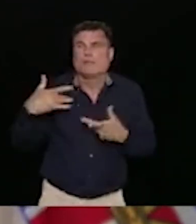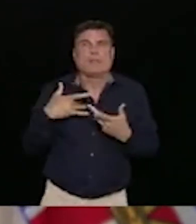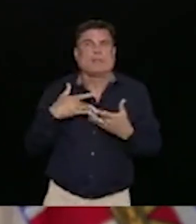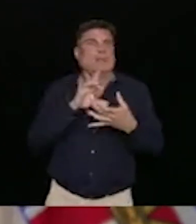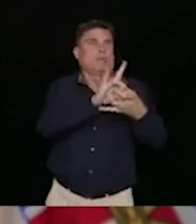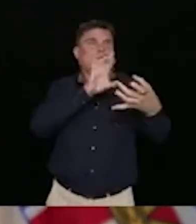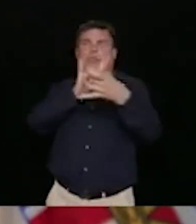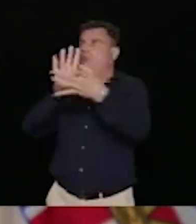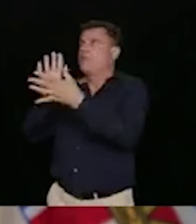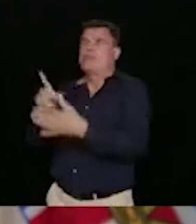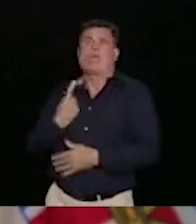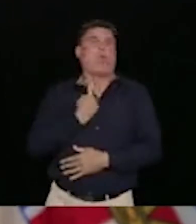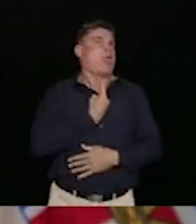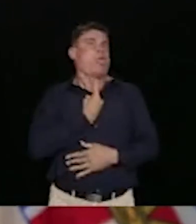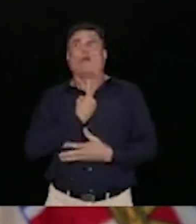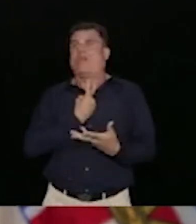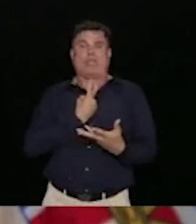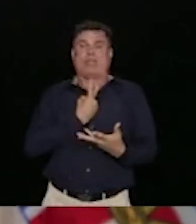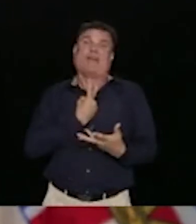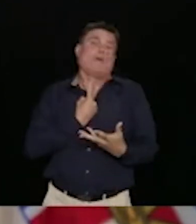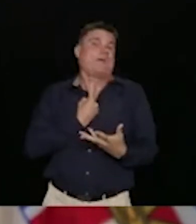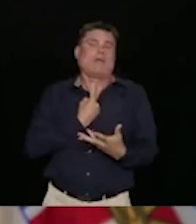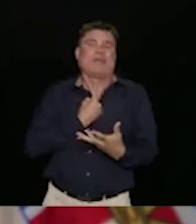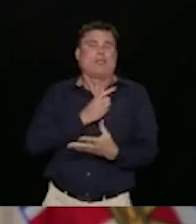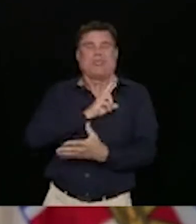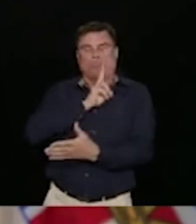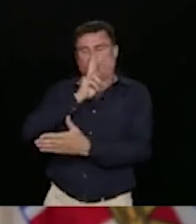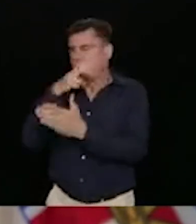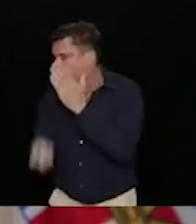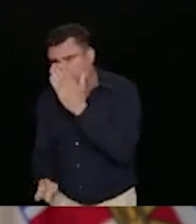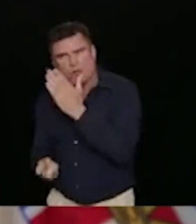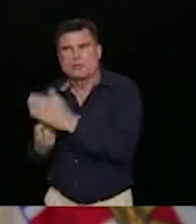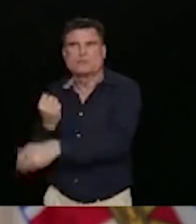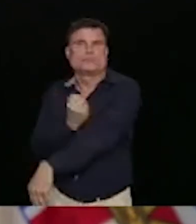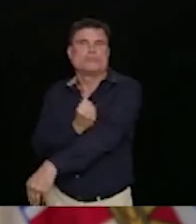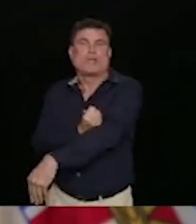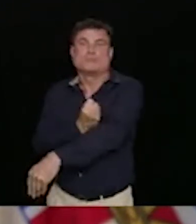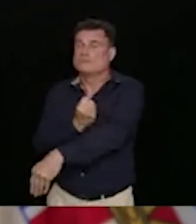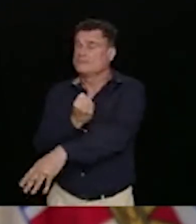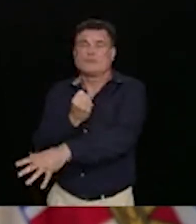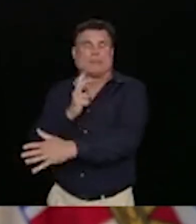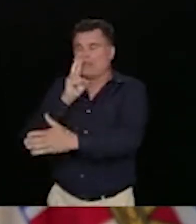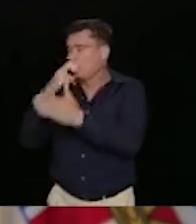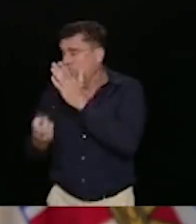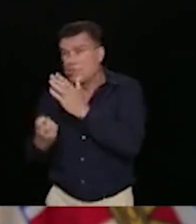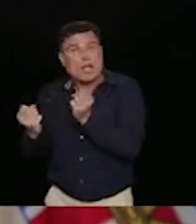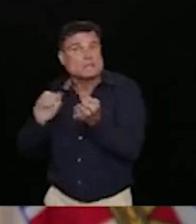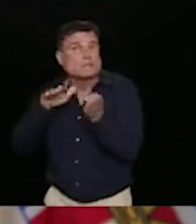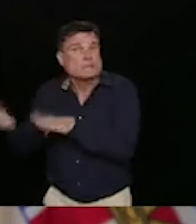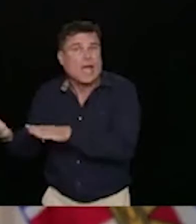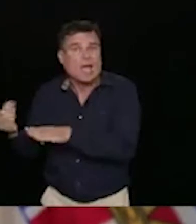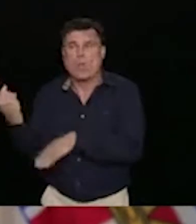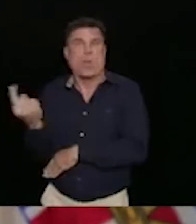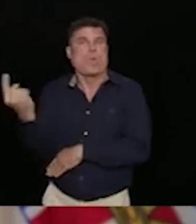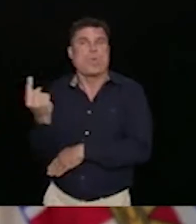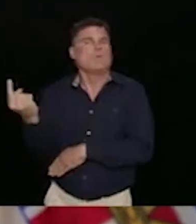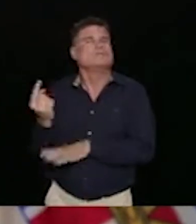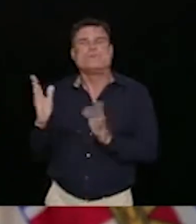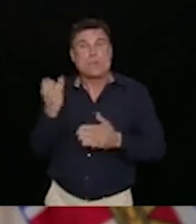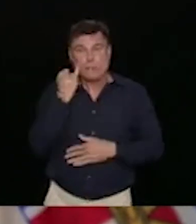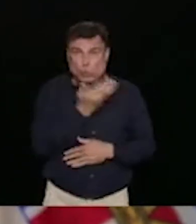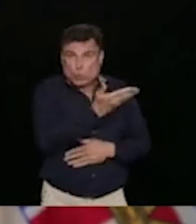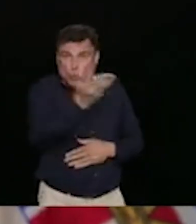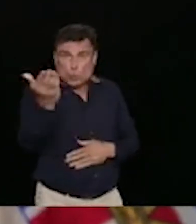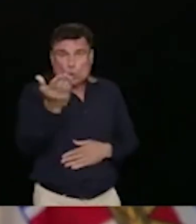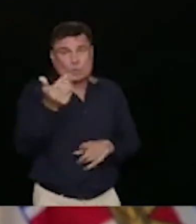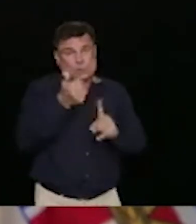For those who are using drugs right now, don't use alone. Buddy up. Use the app.